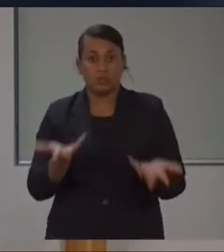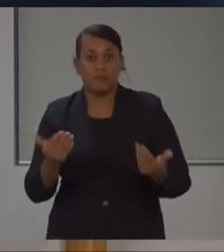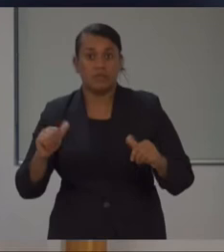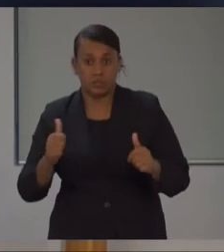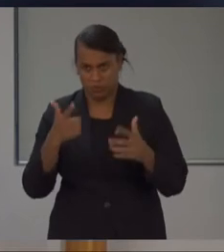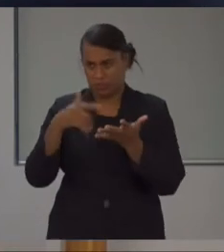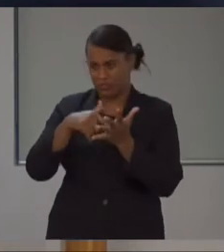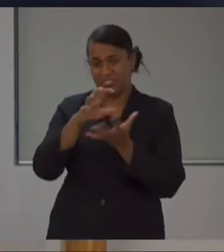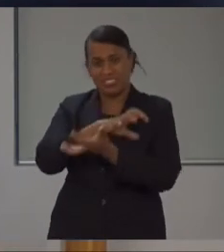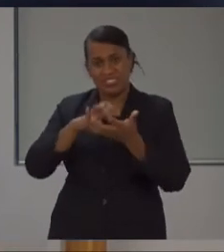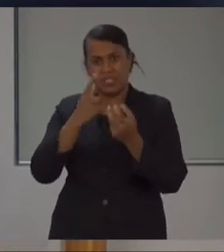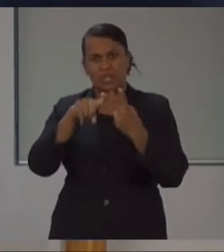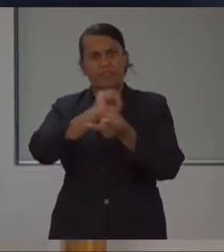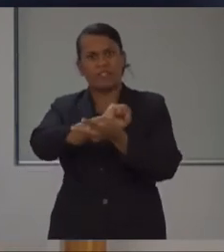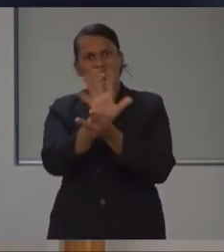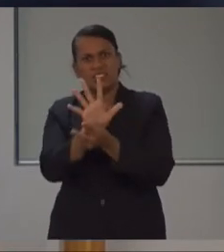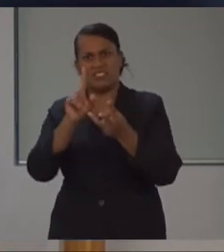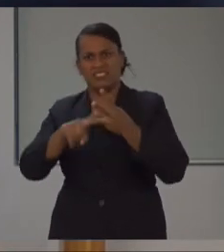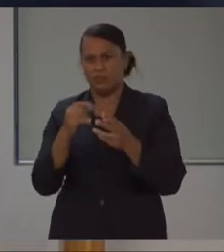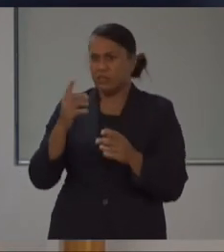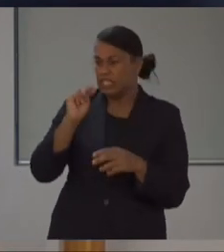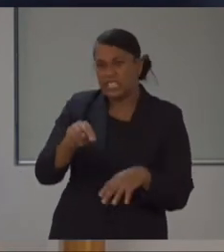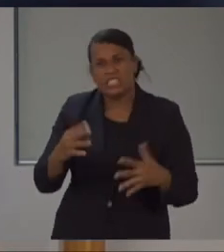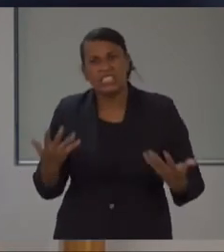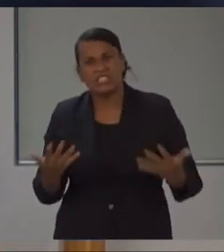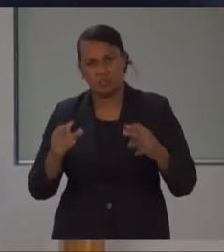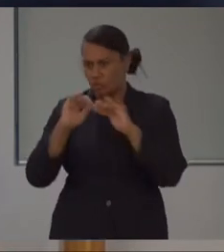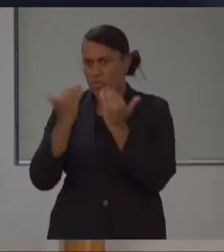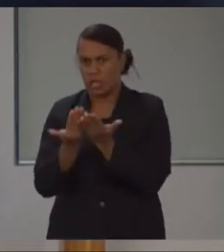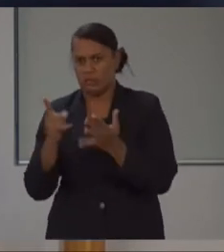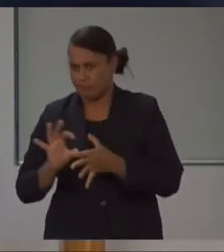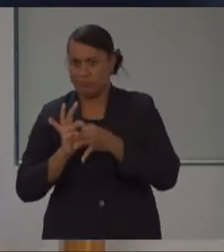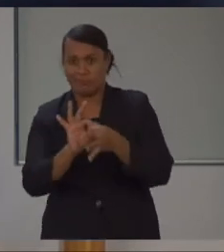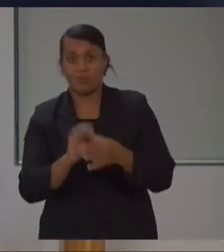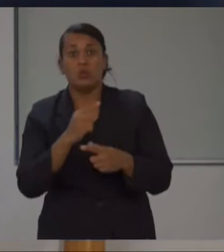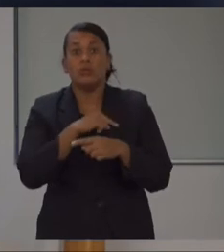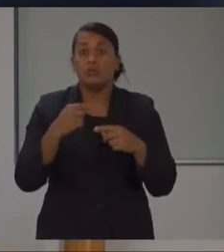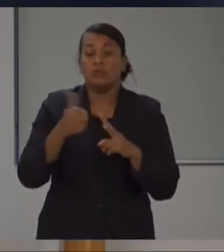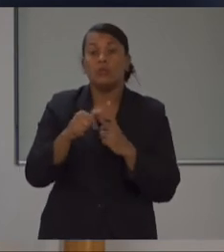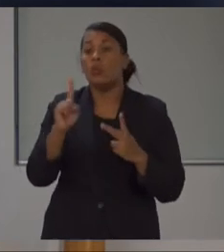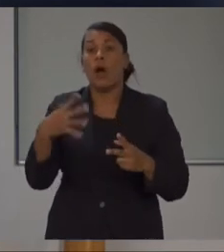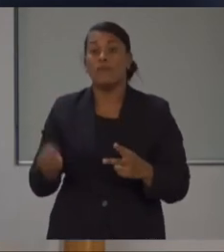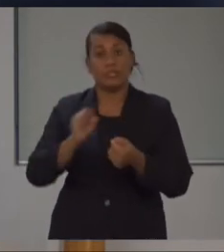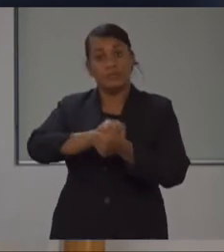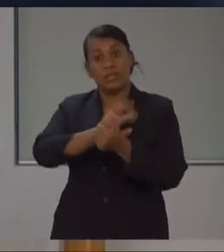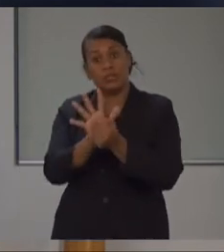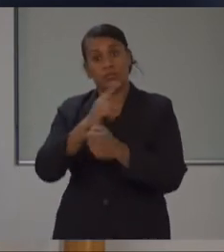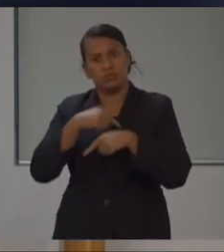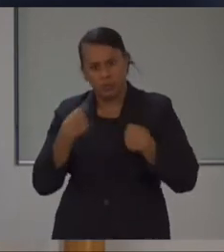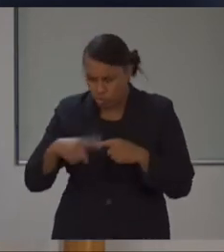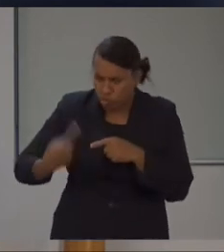is important that we tackle this because we also have COVID-19 that we are also fighting at this